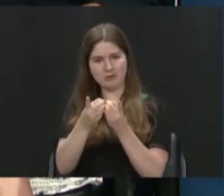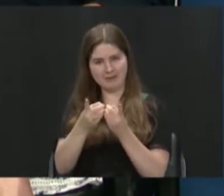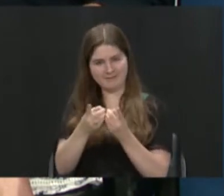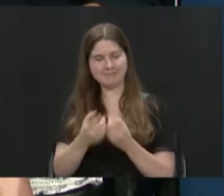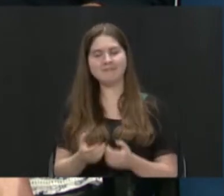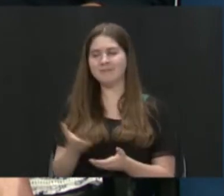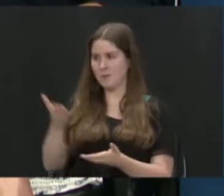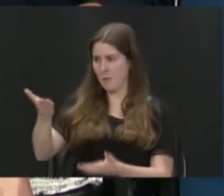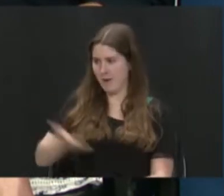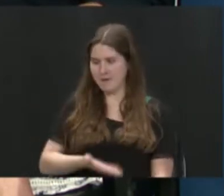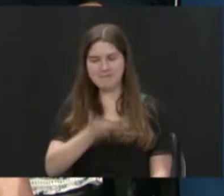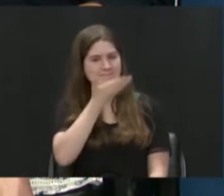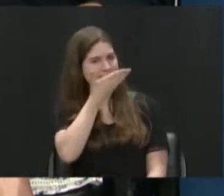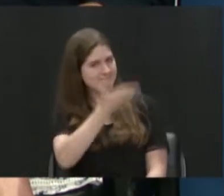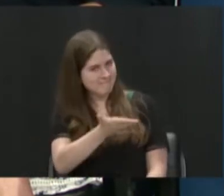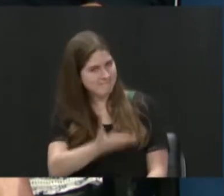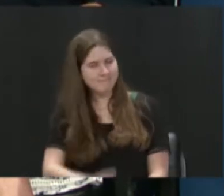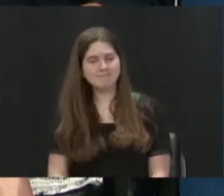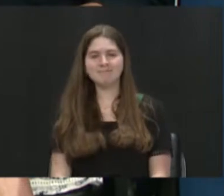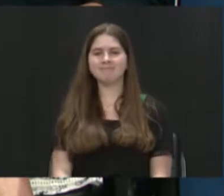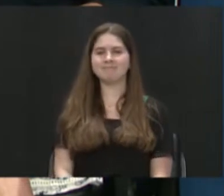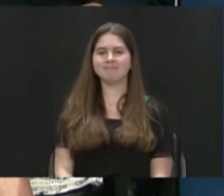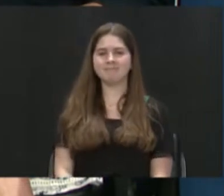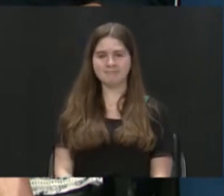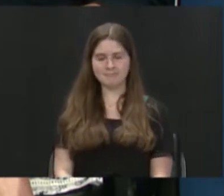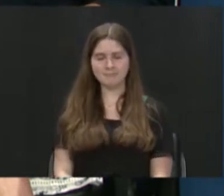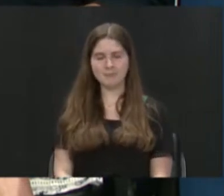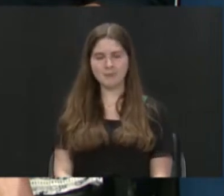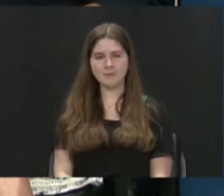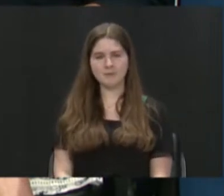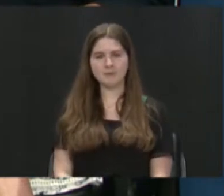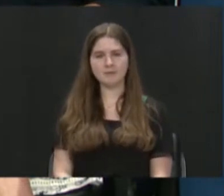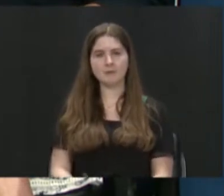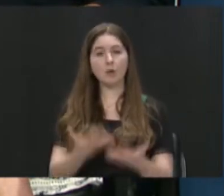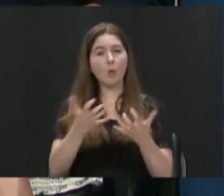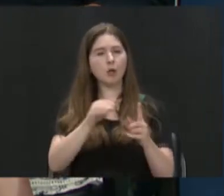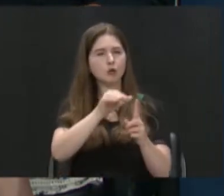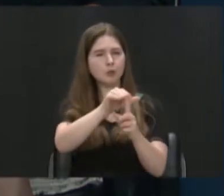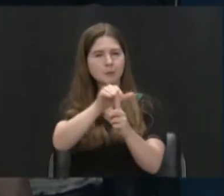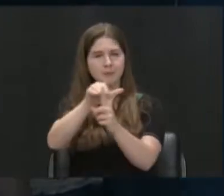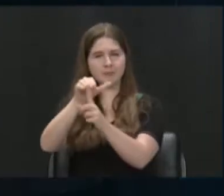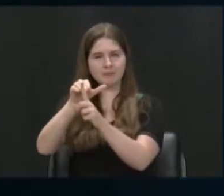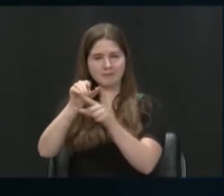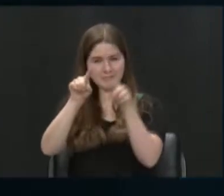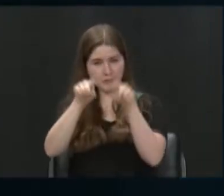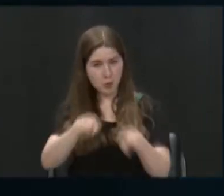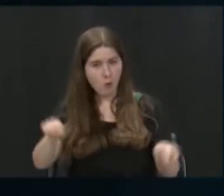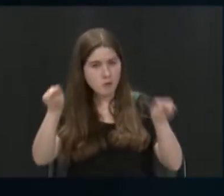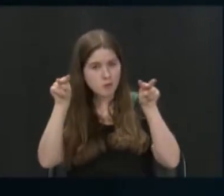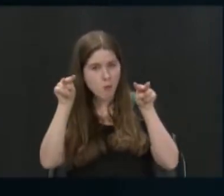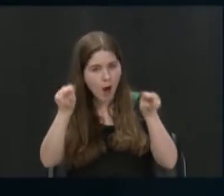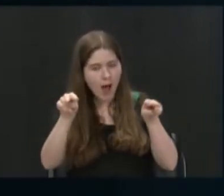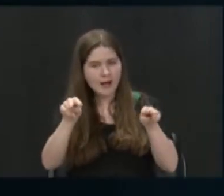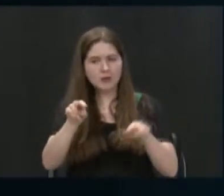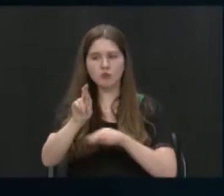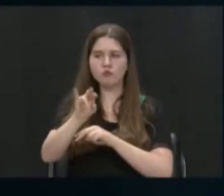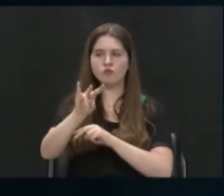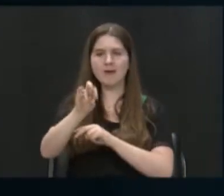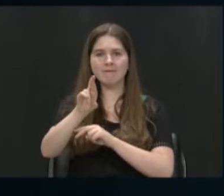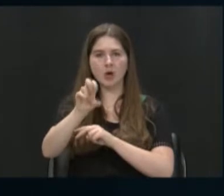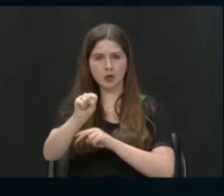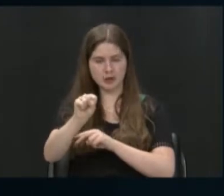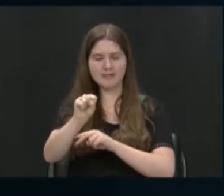Thank you for having me. Absolutely. So I want to remind our viewers about the rivers and why